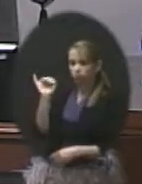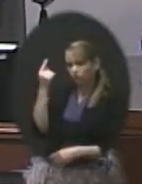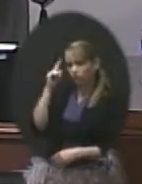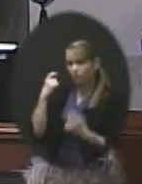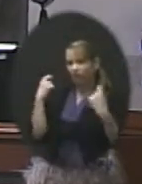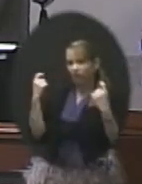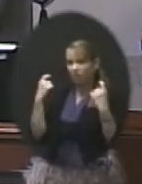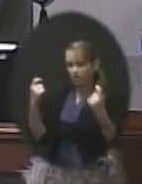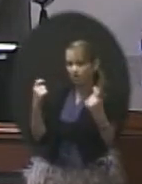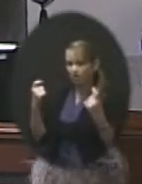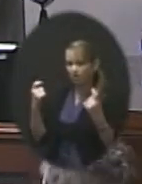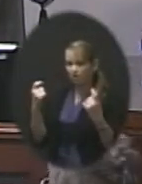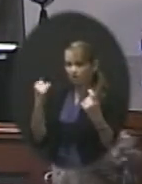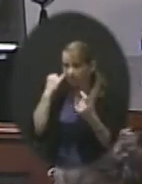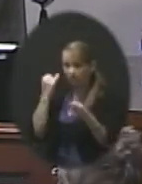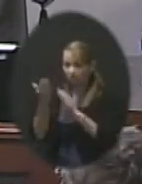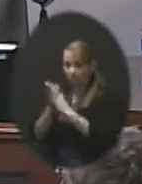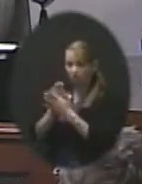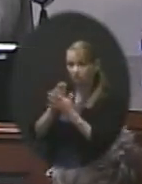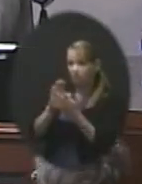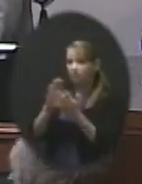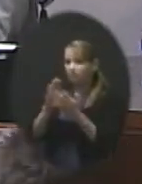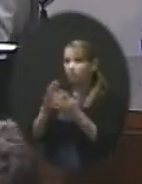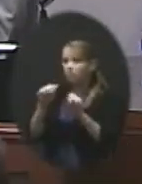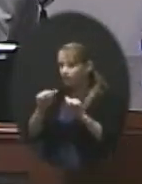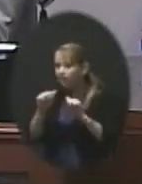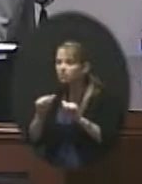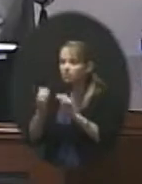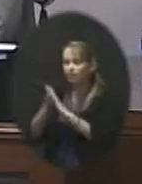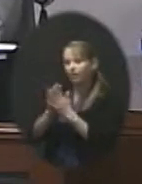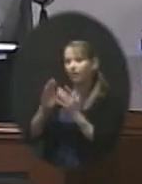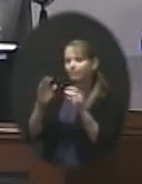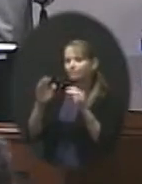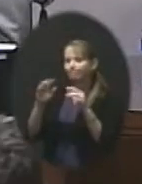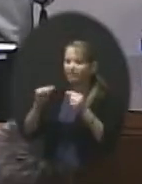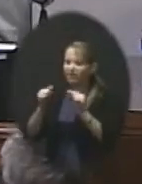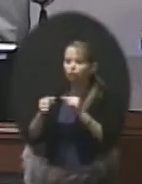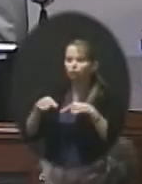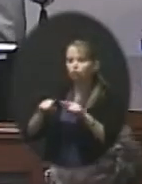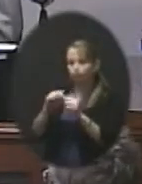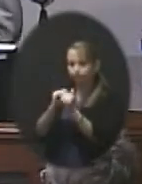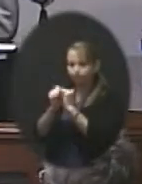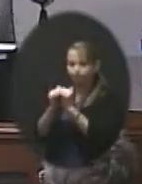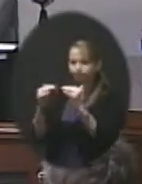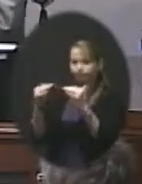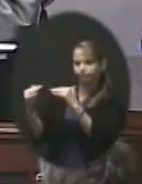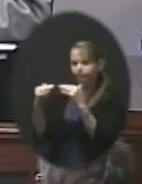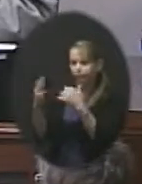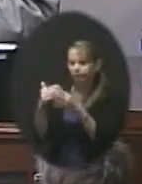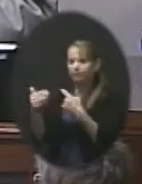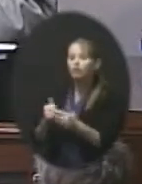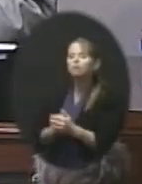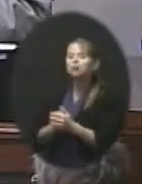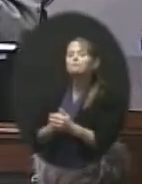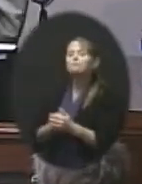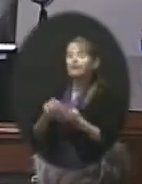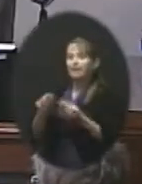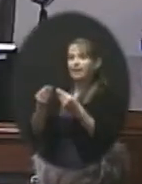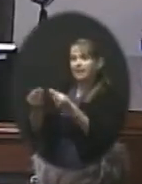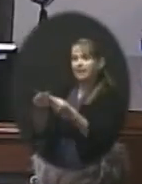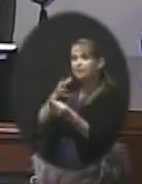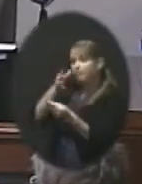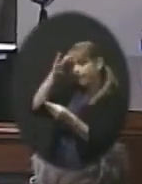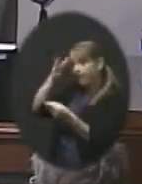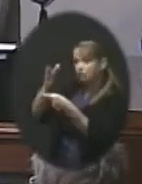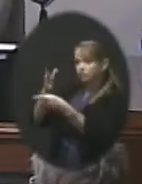for athletes that may be injured in competition. You go into the parent meeting and they give you a form where you can sign up and you pay